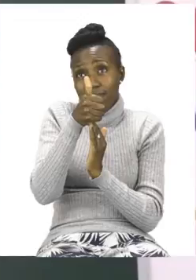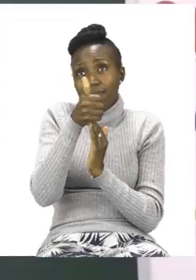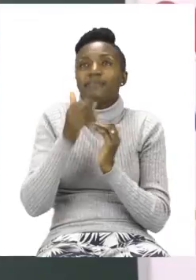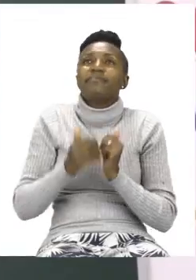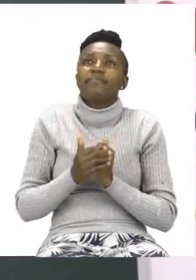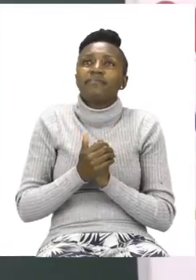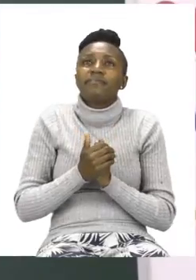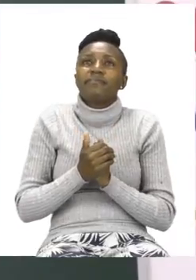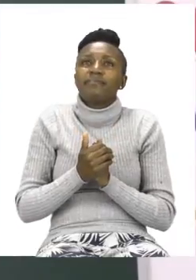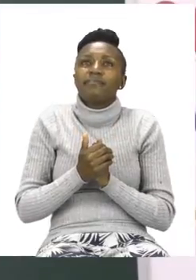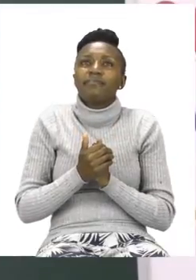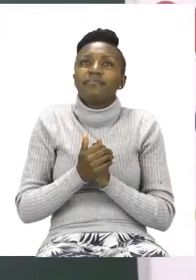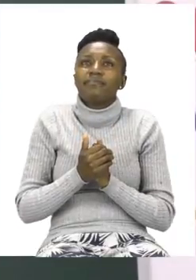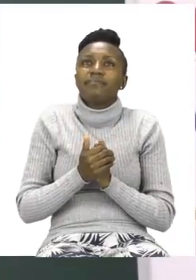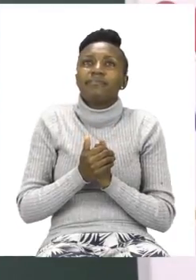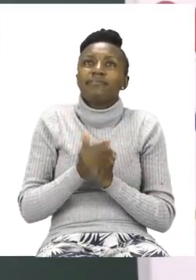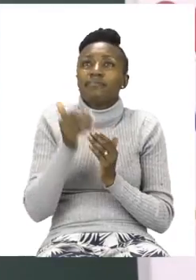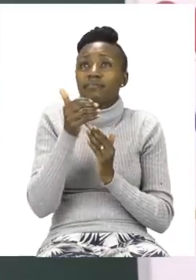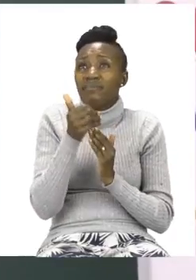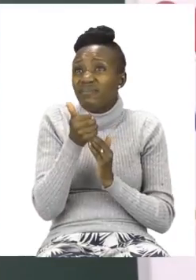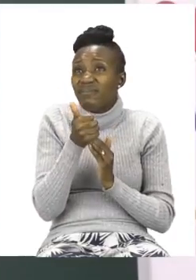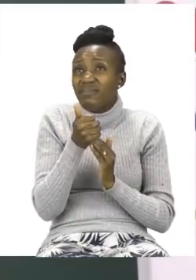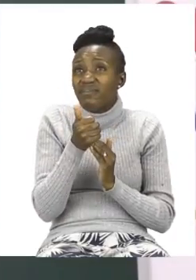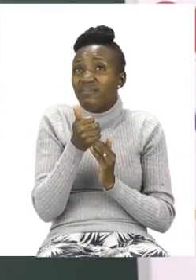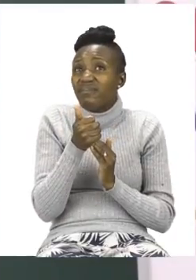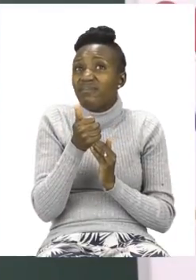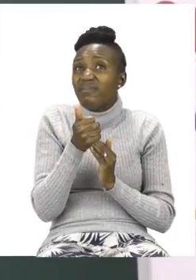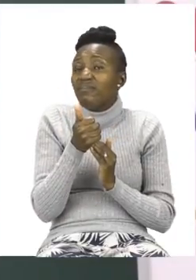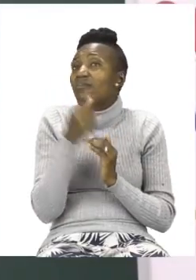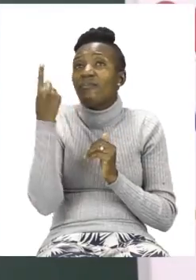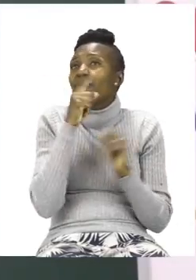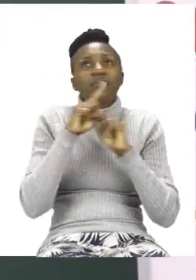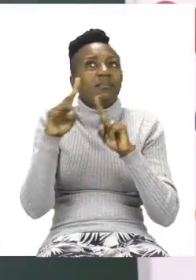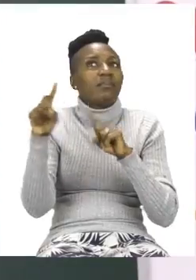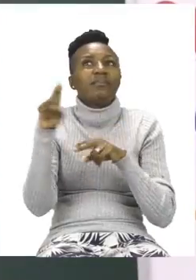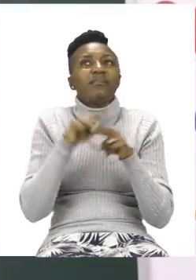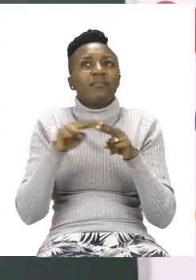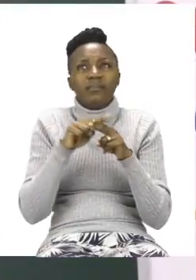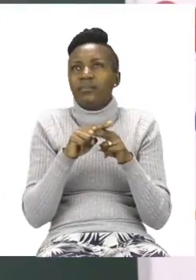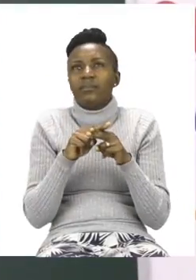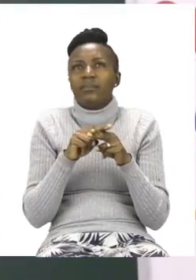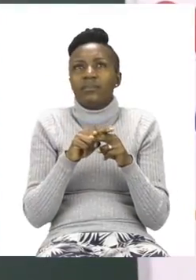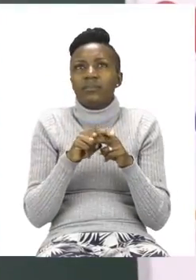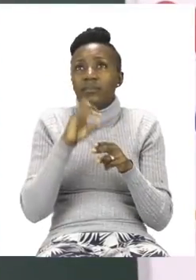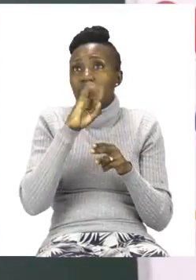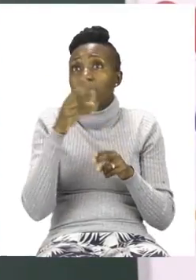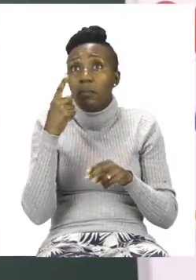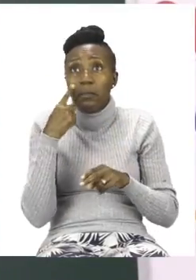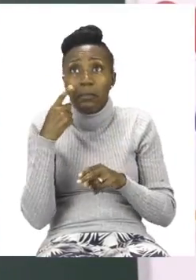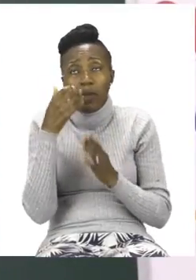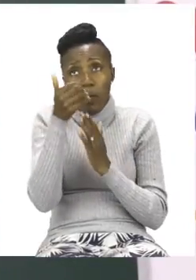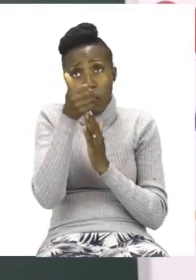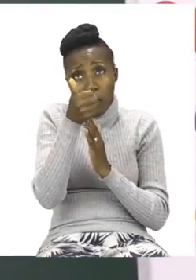Now stapler boys and girls is not for you to use. It is for your teacher. So, if you find a stapler in